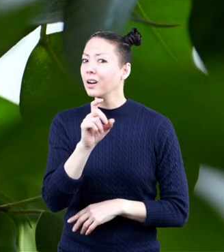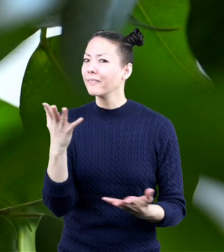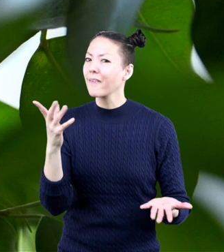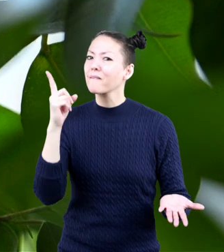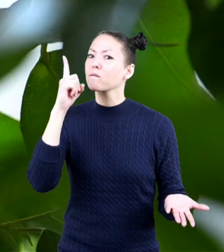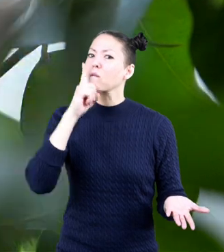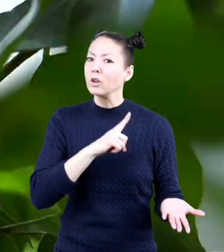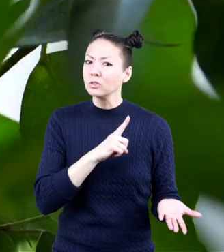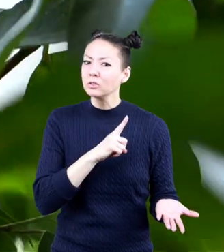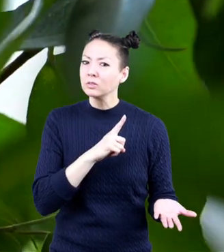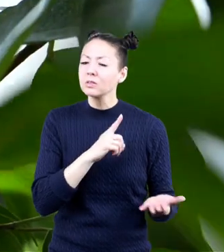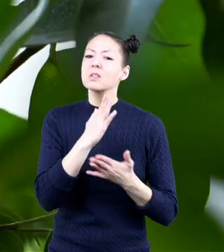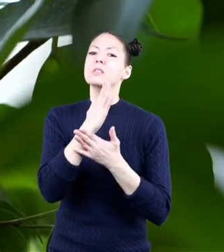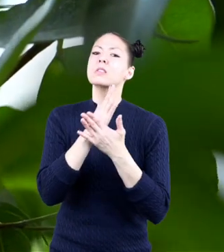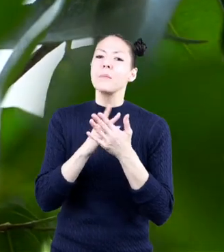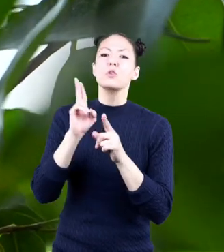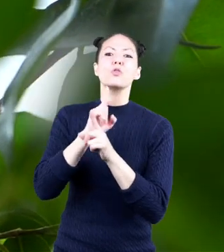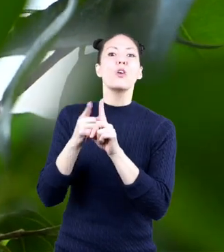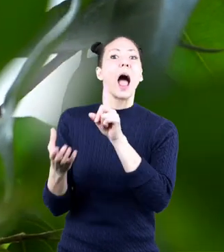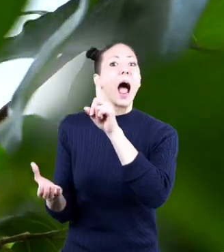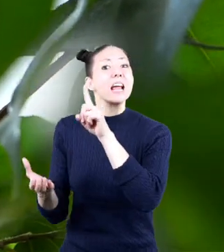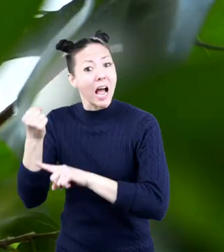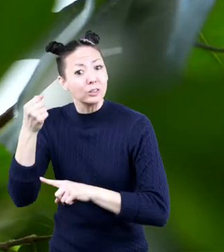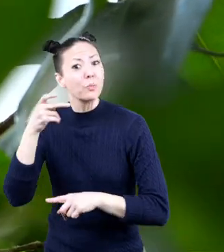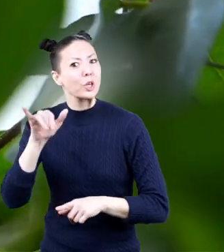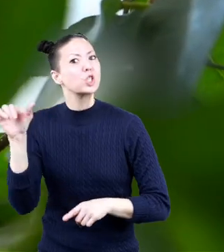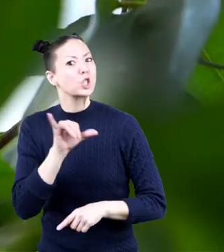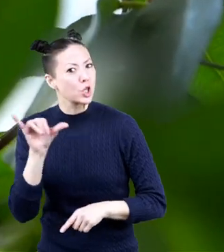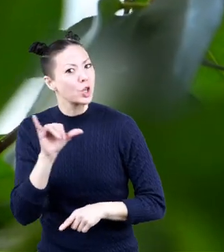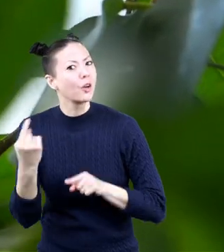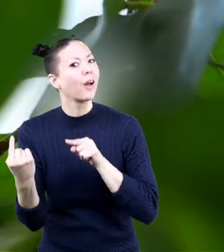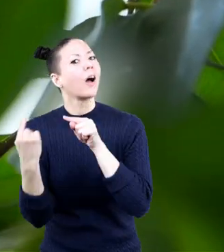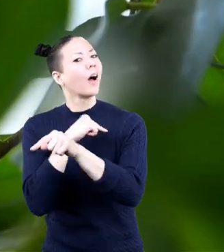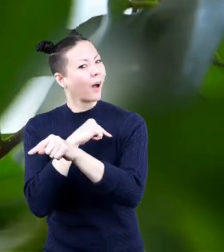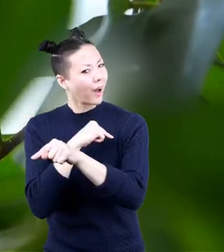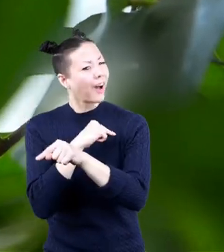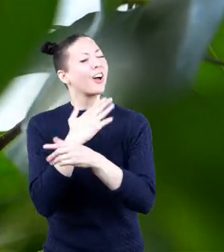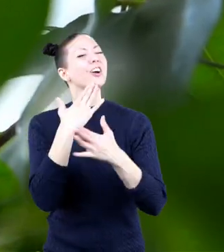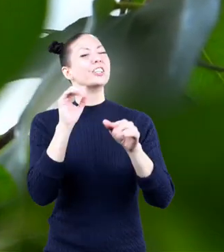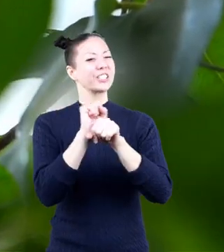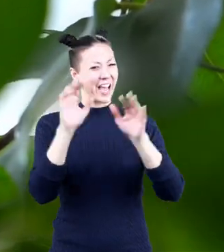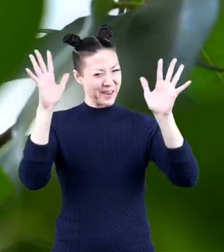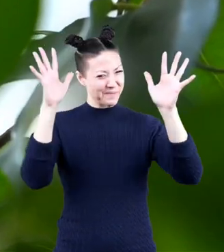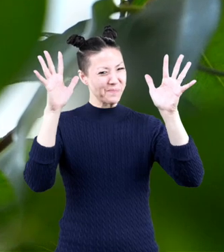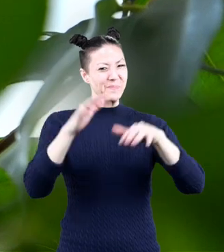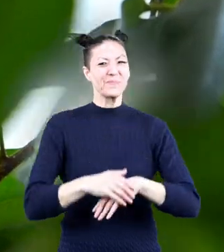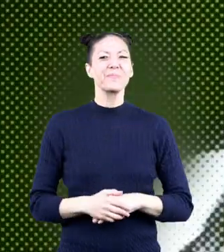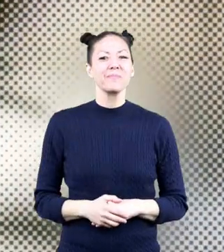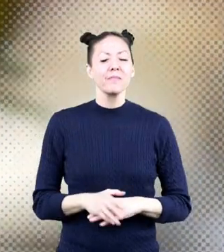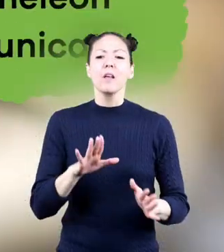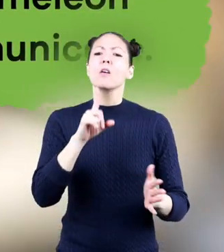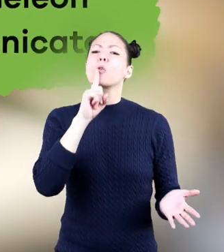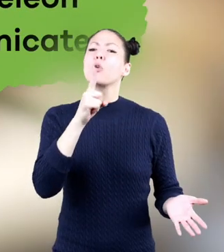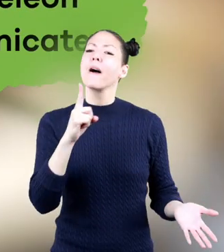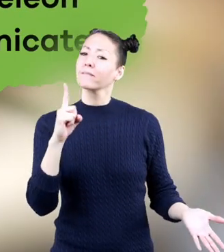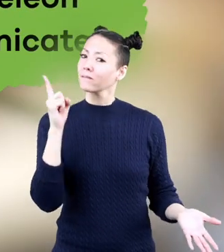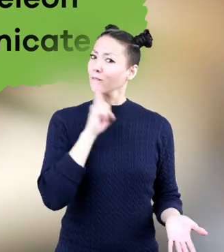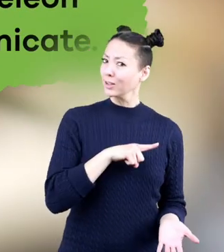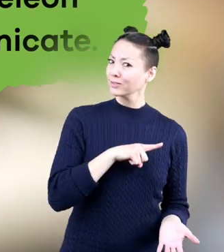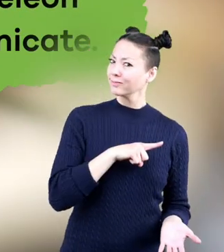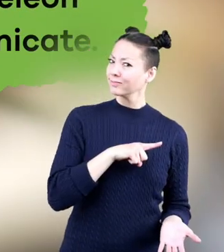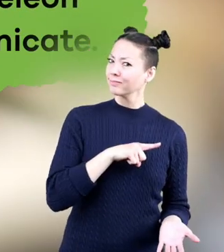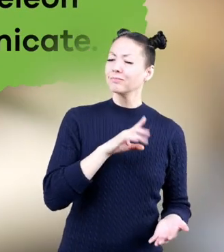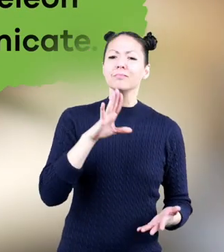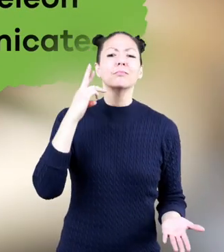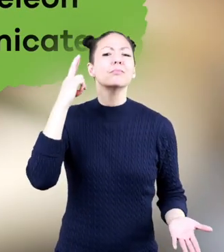False. Some use it to catch their prey. Great job! True or